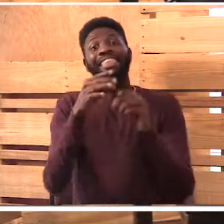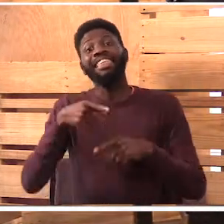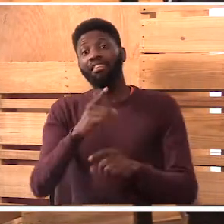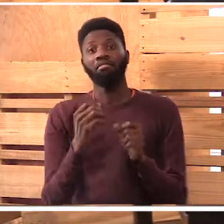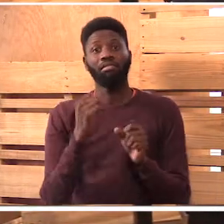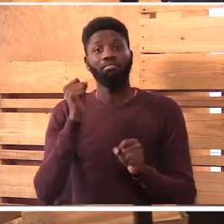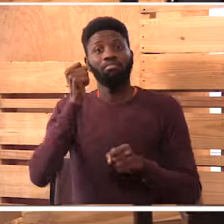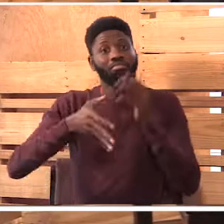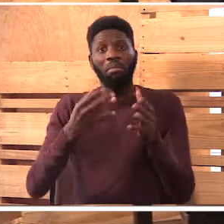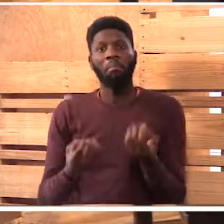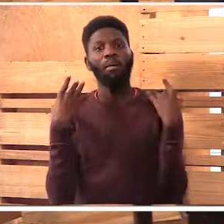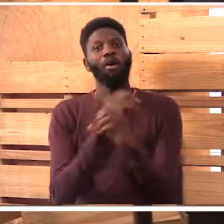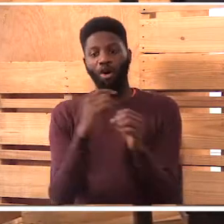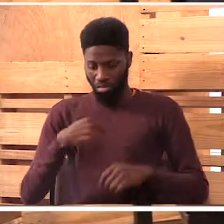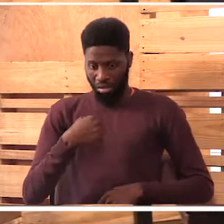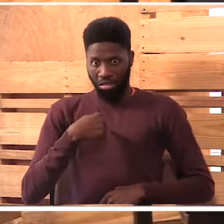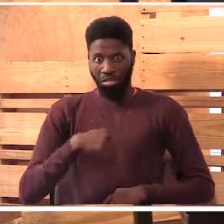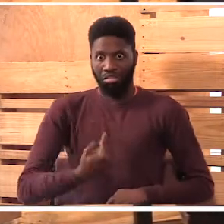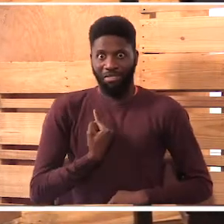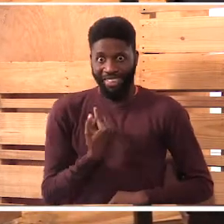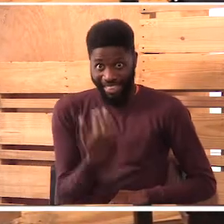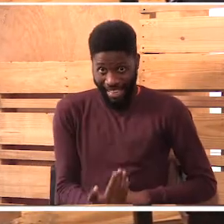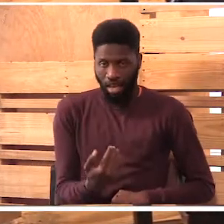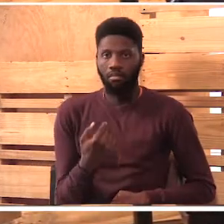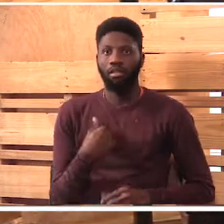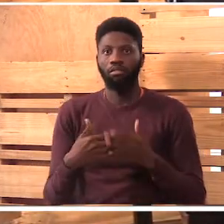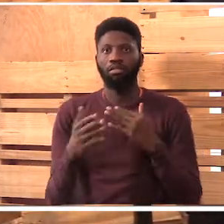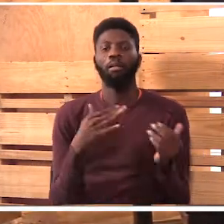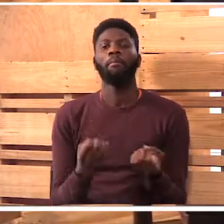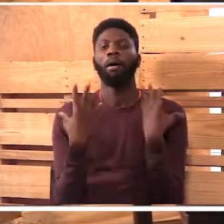don't know how to sign. So, you are the one who knows to sign.